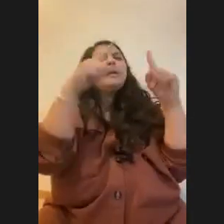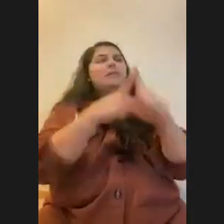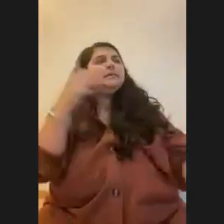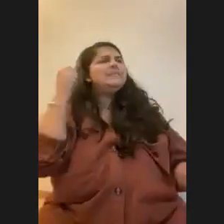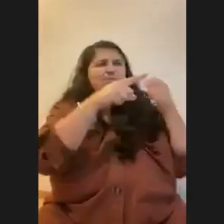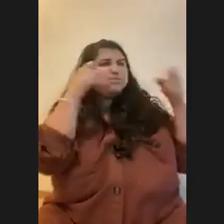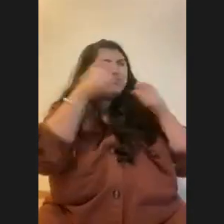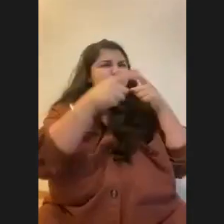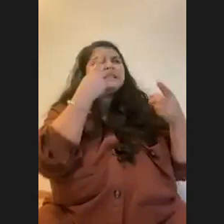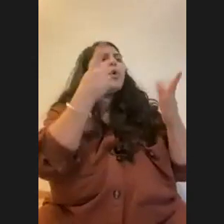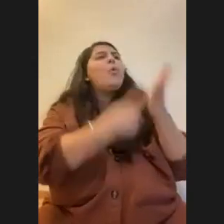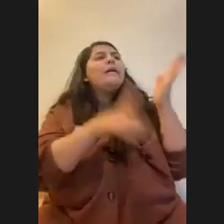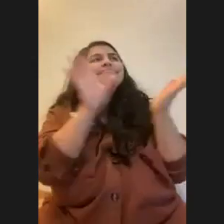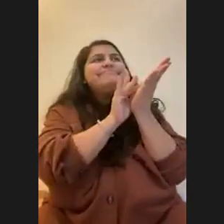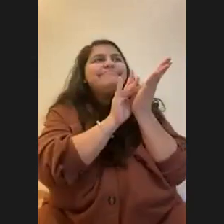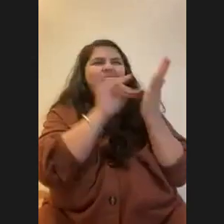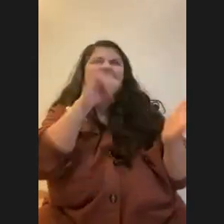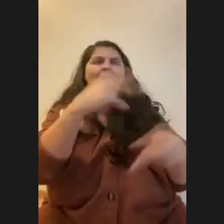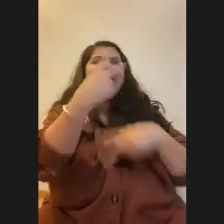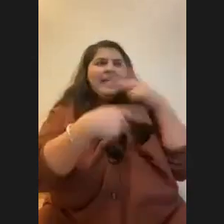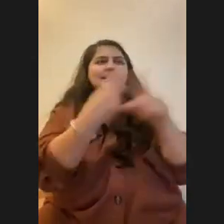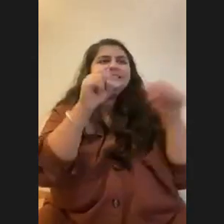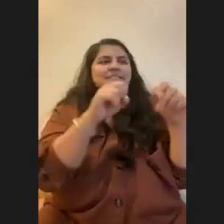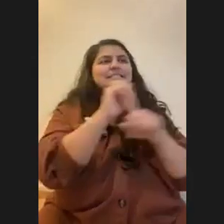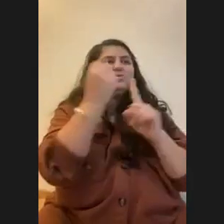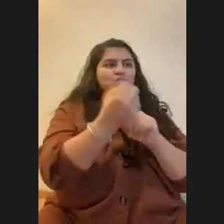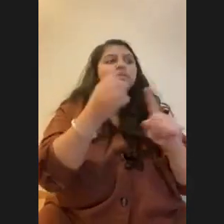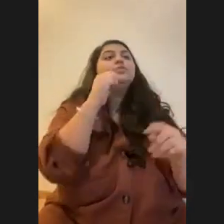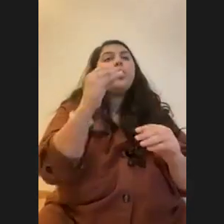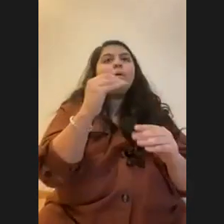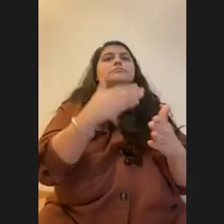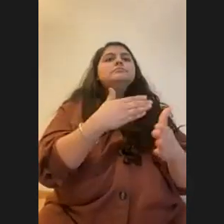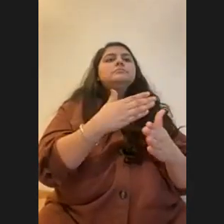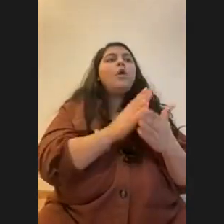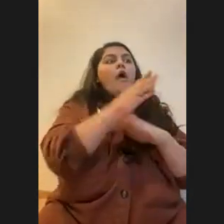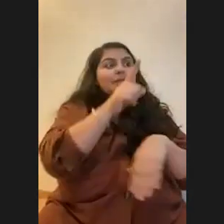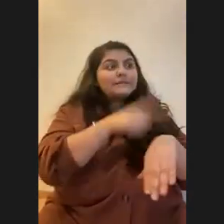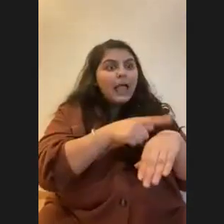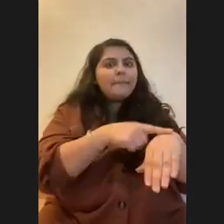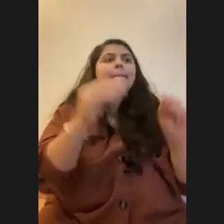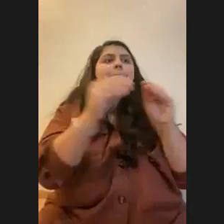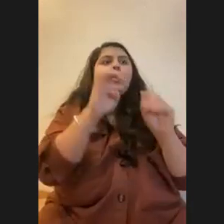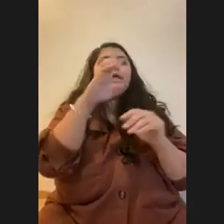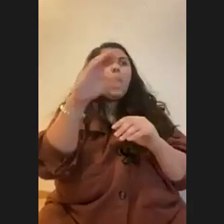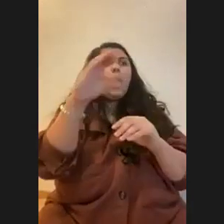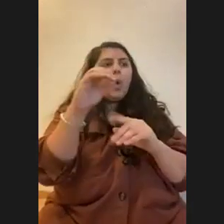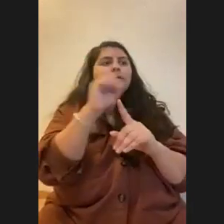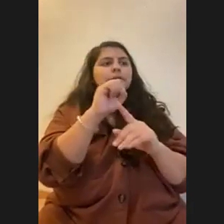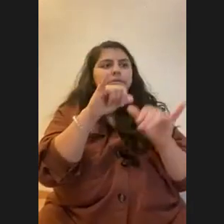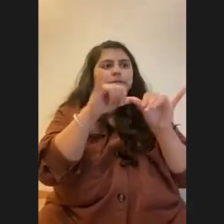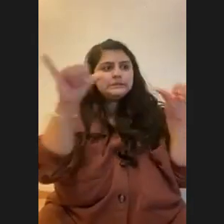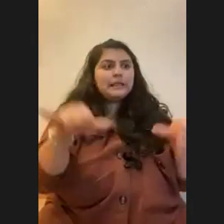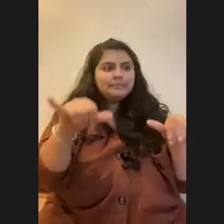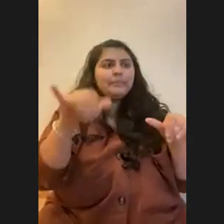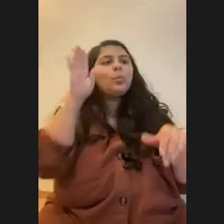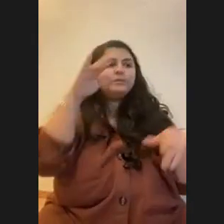sticks type situation. And over time we're going to be more, more ecosystems are going to be in the same boat. And I feel like you